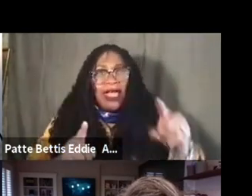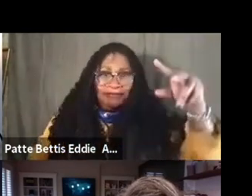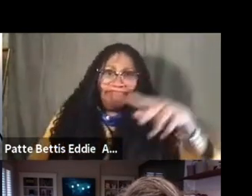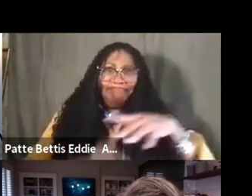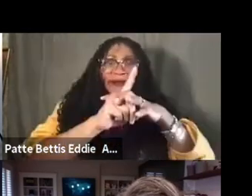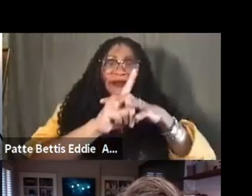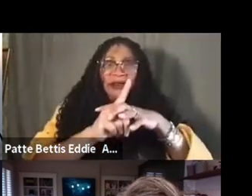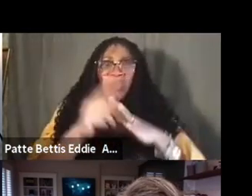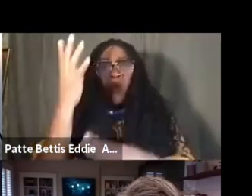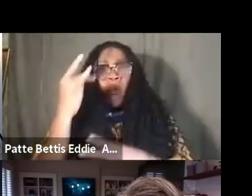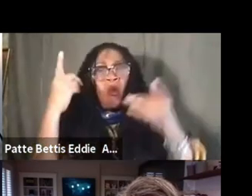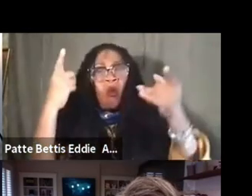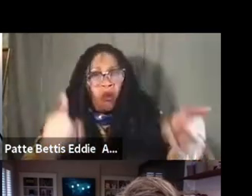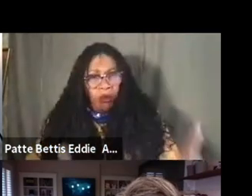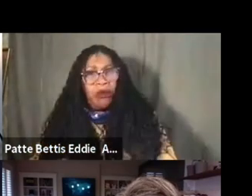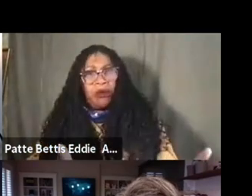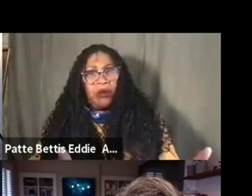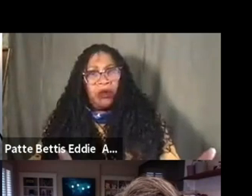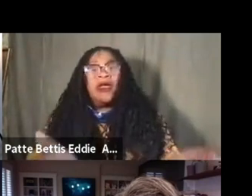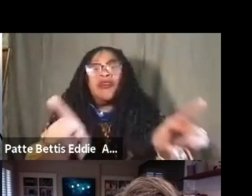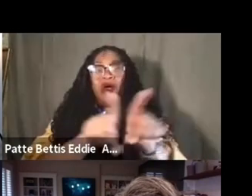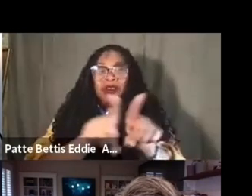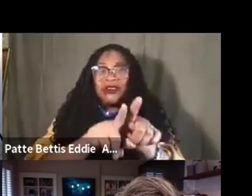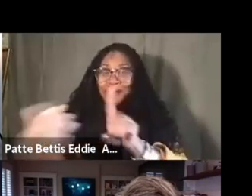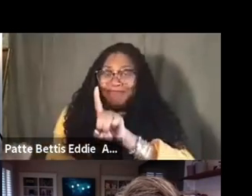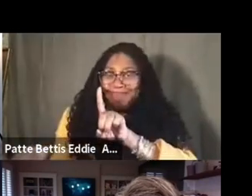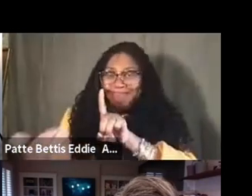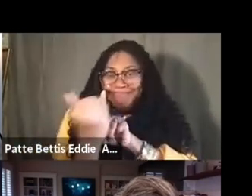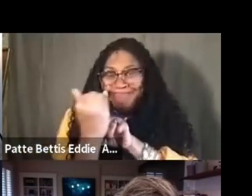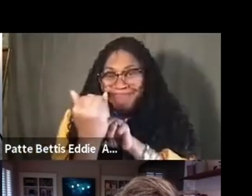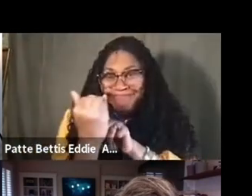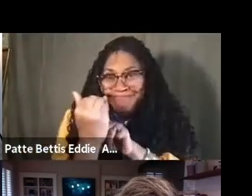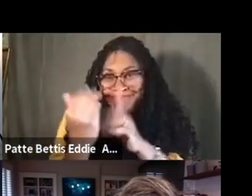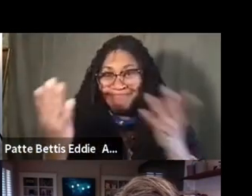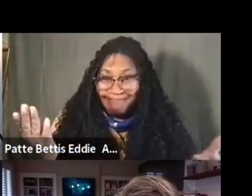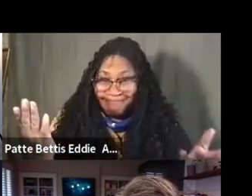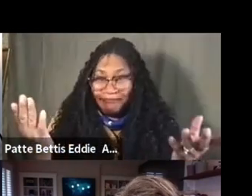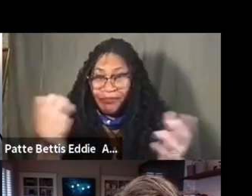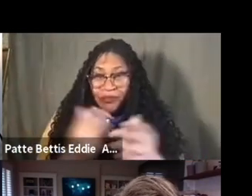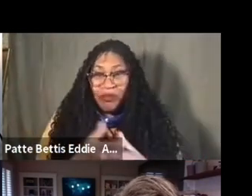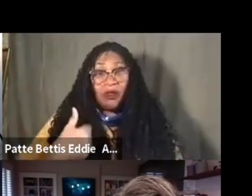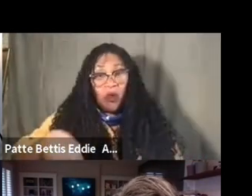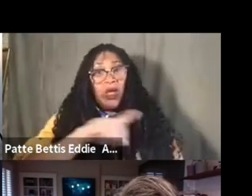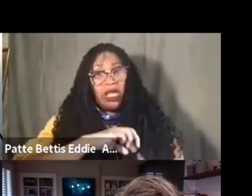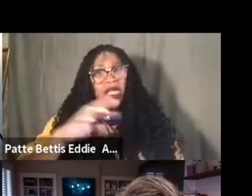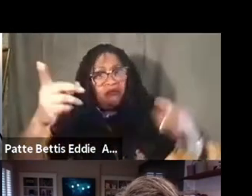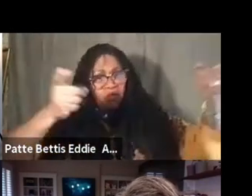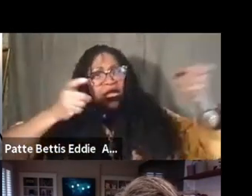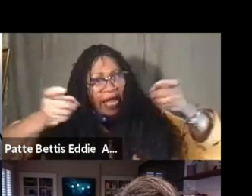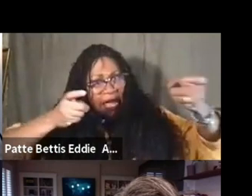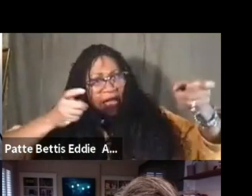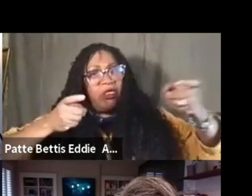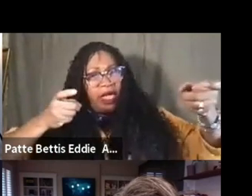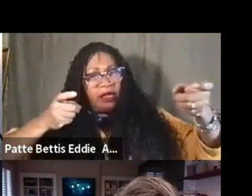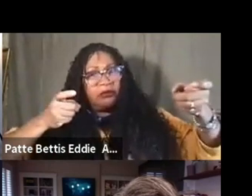to make them occur, um, that would also be reminded that there is a spirit in which, you know, we can handle those situations. And so,